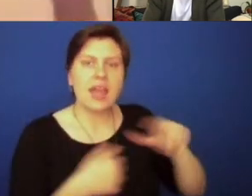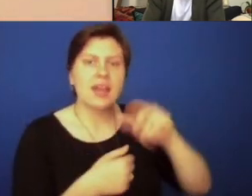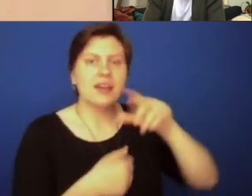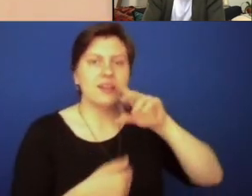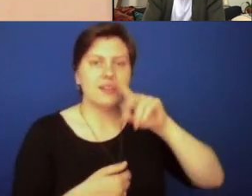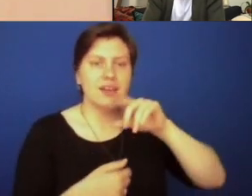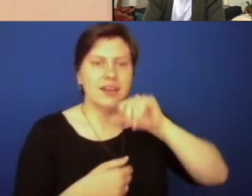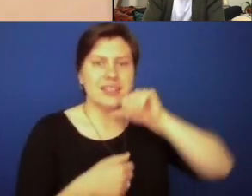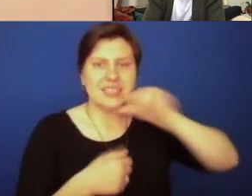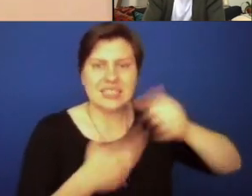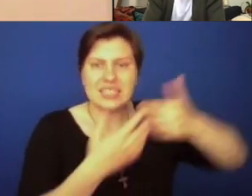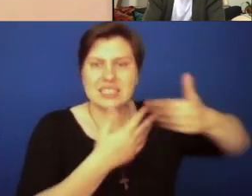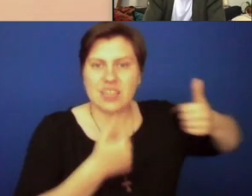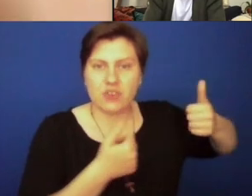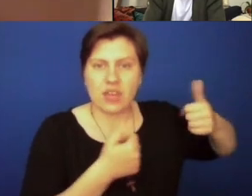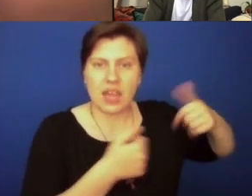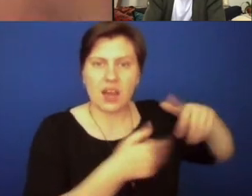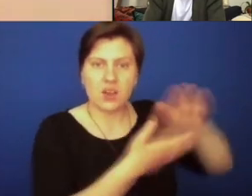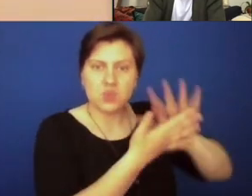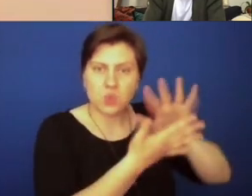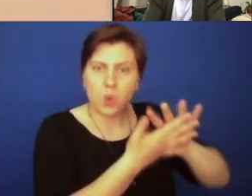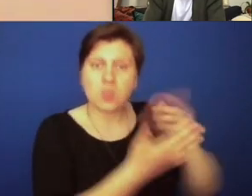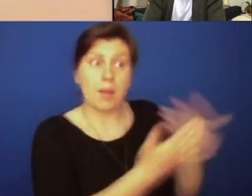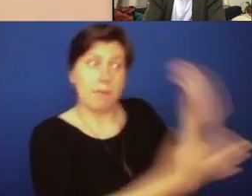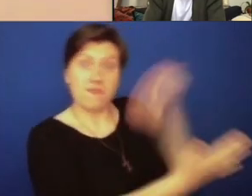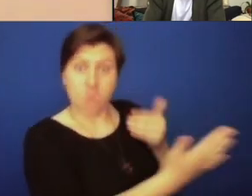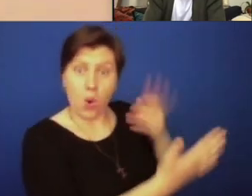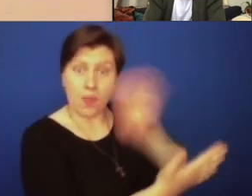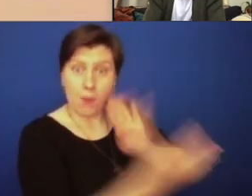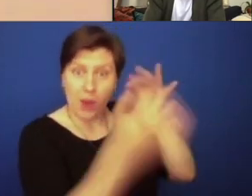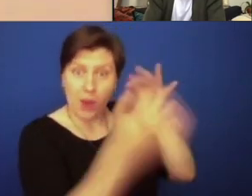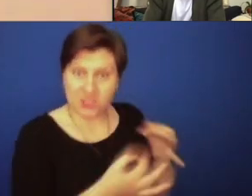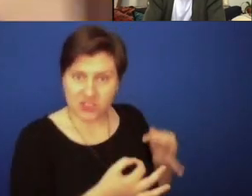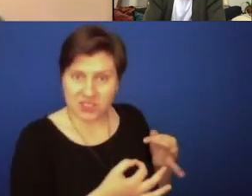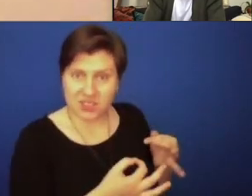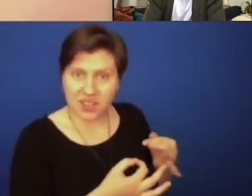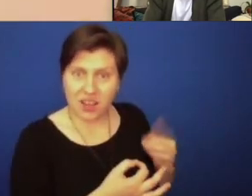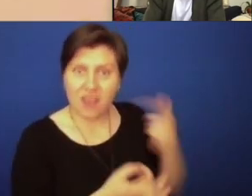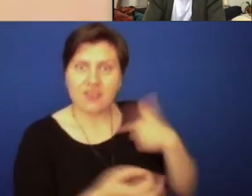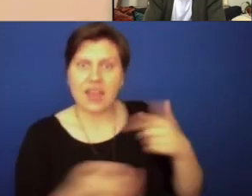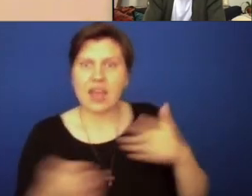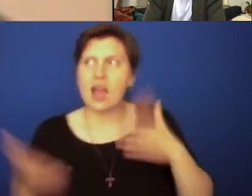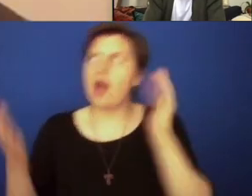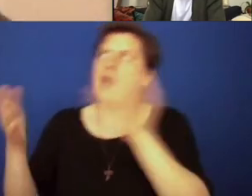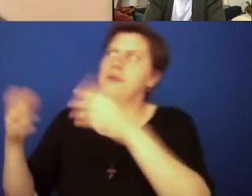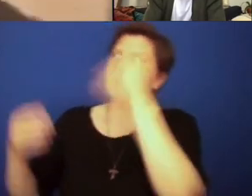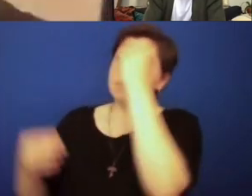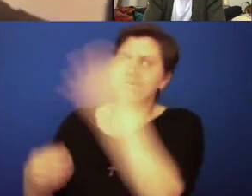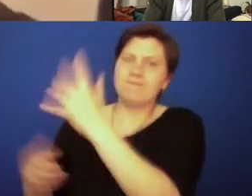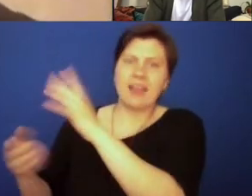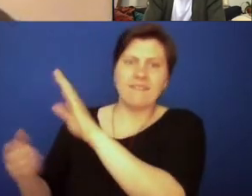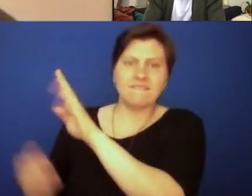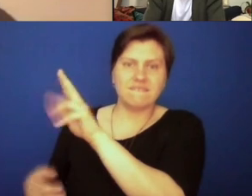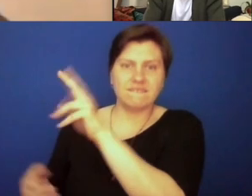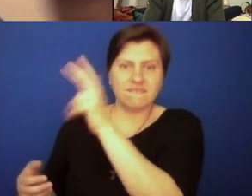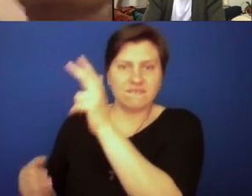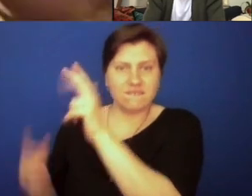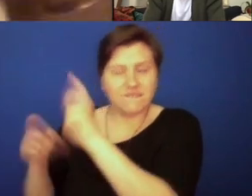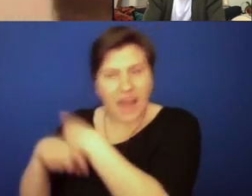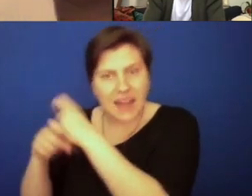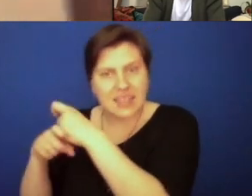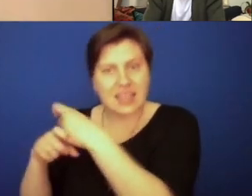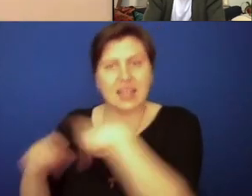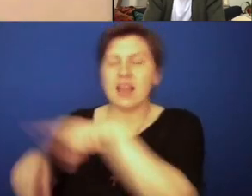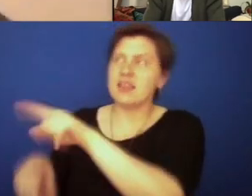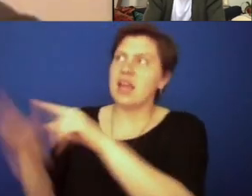decades before the Brown decision, right? They have to get their schools accredited. And so what do they do? They appeal to the Vatican, and the Vatican begins to identify progressive